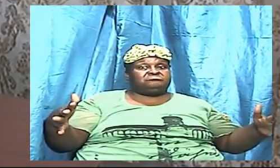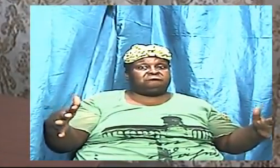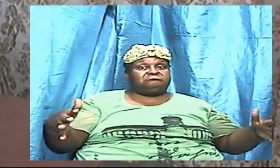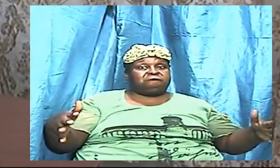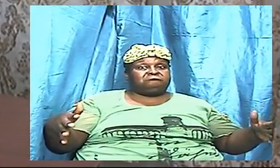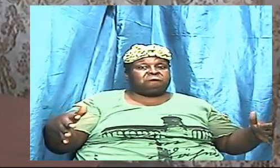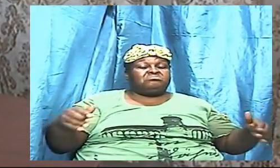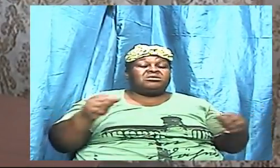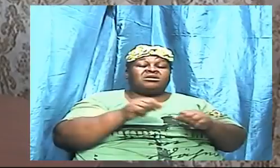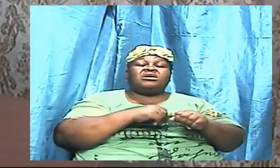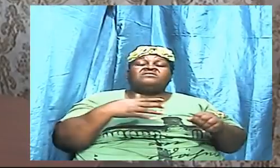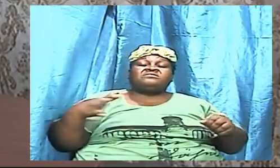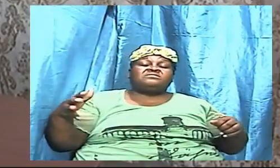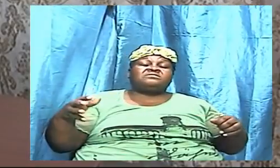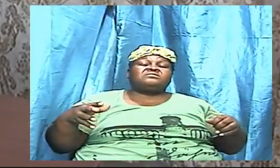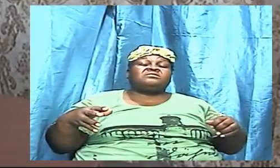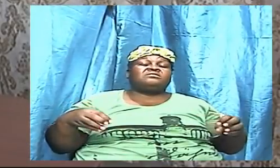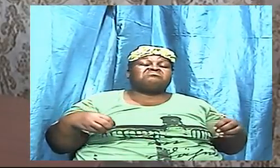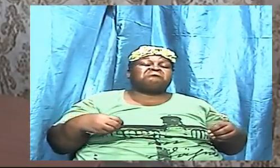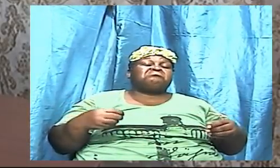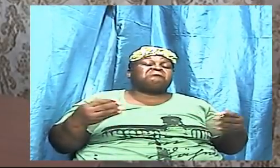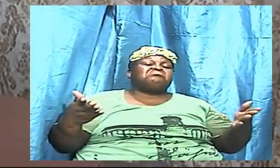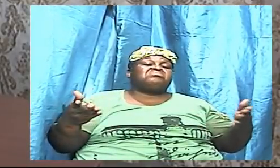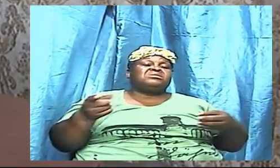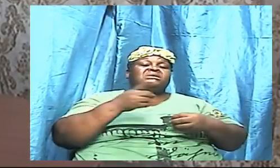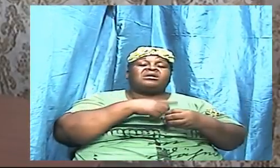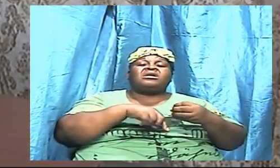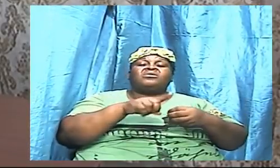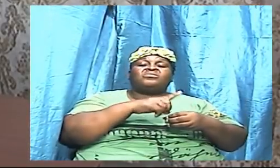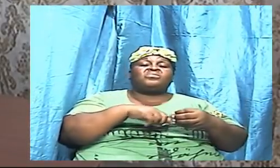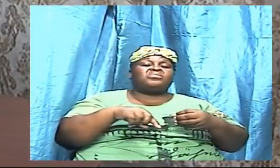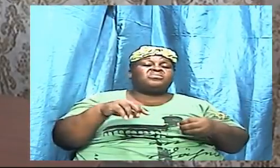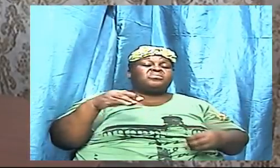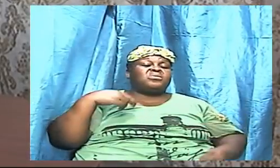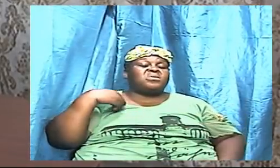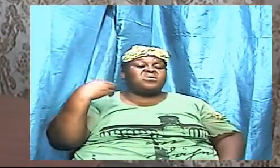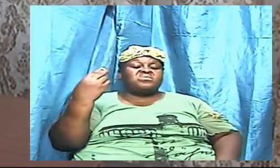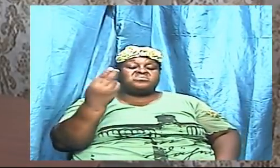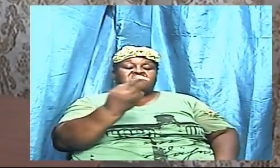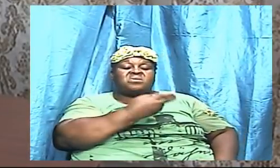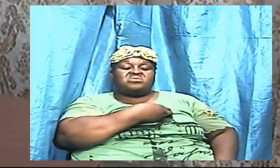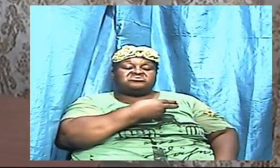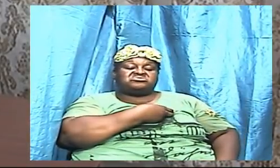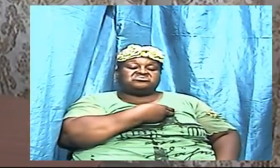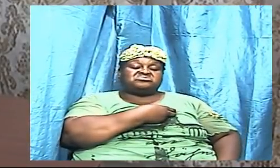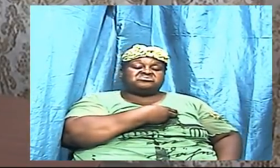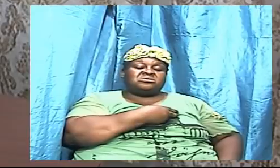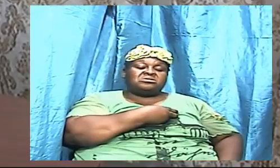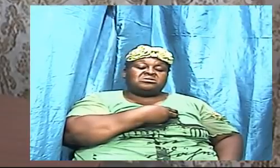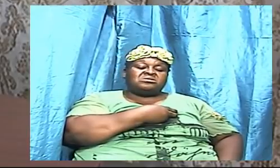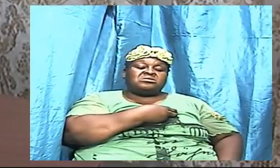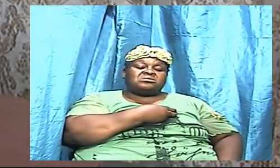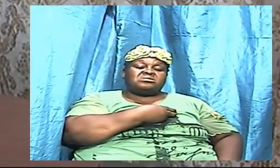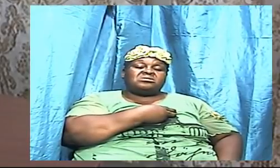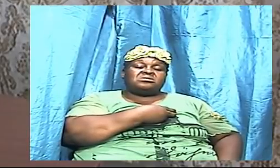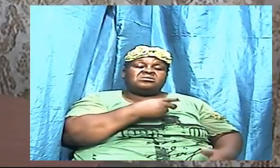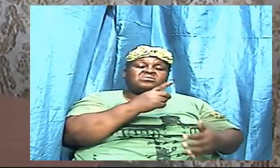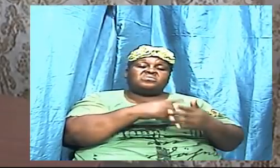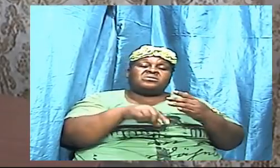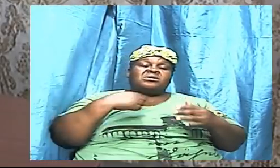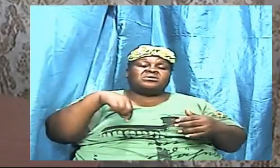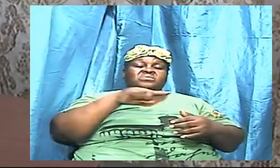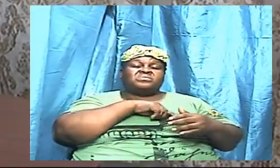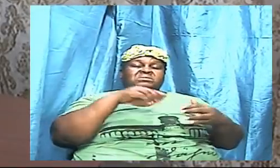everything revolves around what we have on the inside and what we